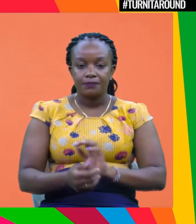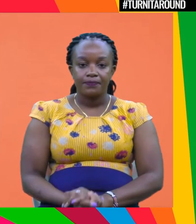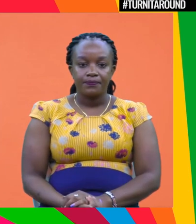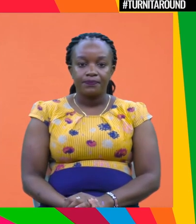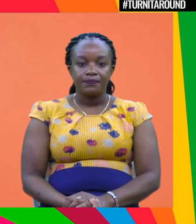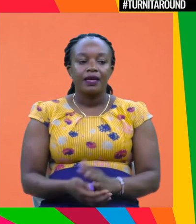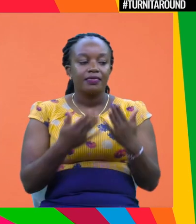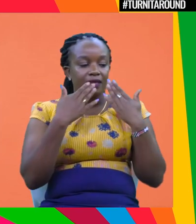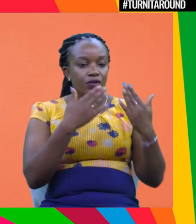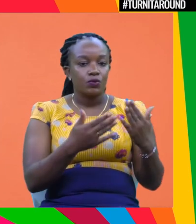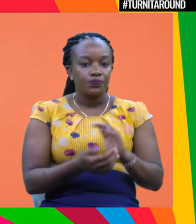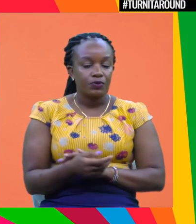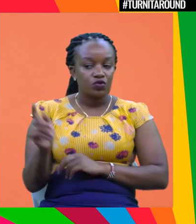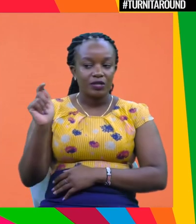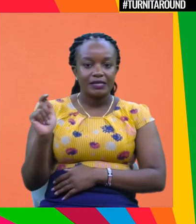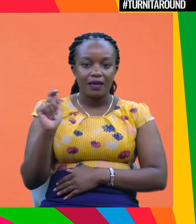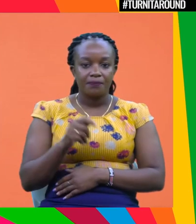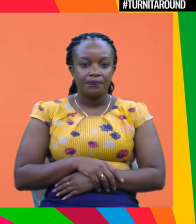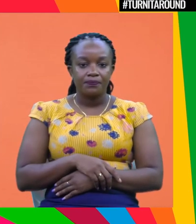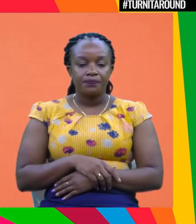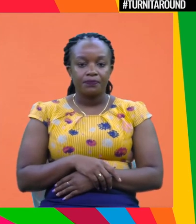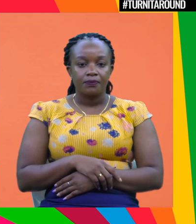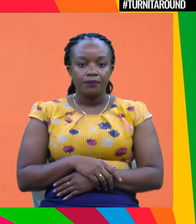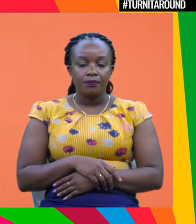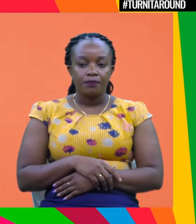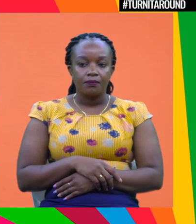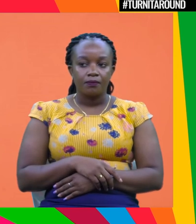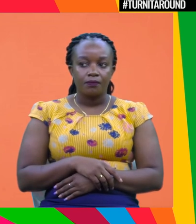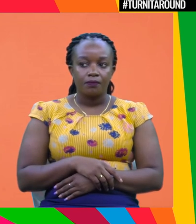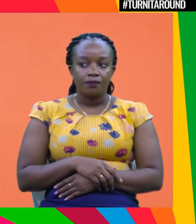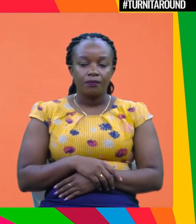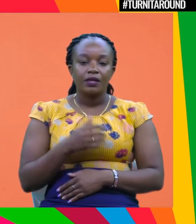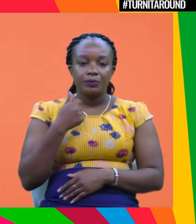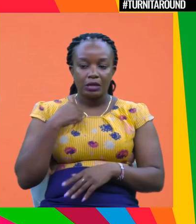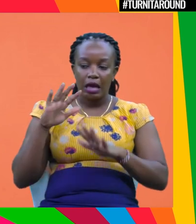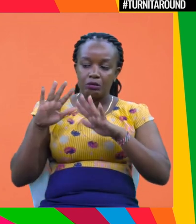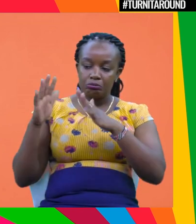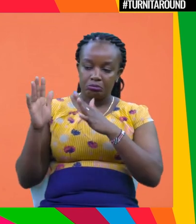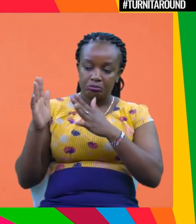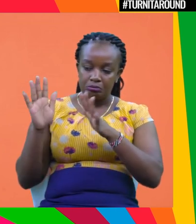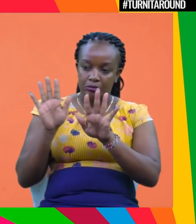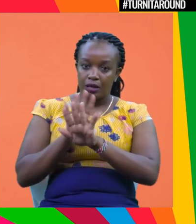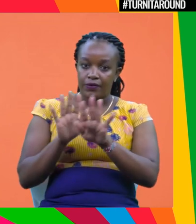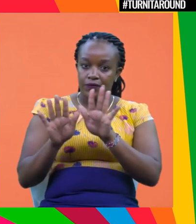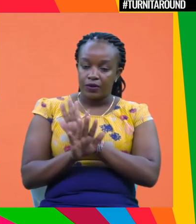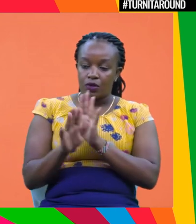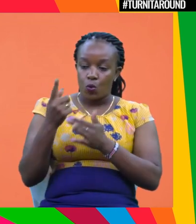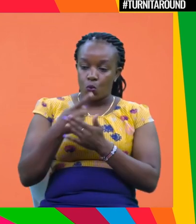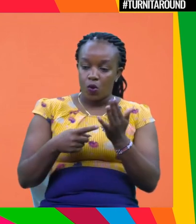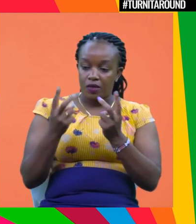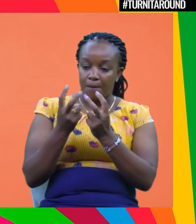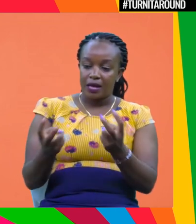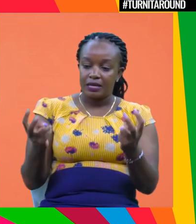Thank you. Trista? Thank you. So I would echo everything that Johan and Ken said,